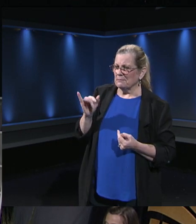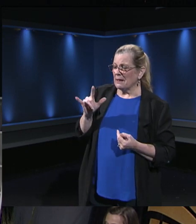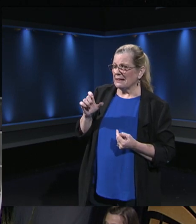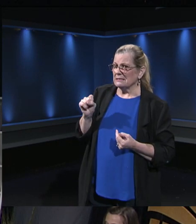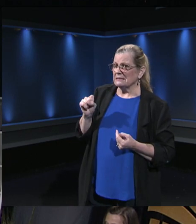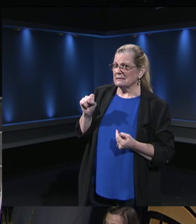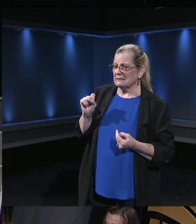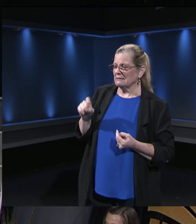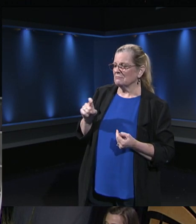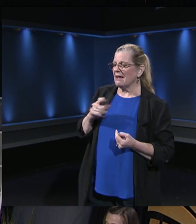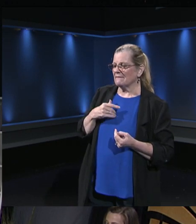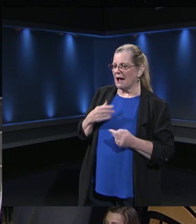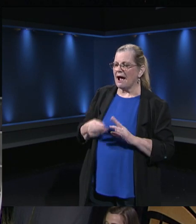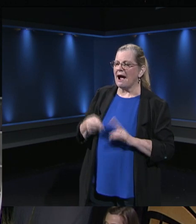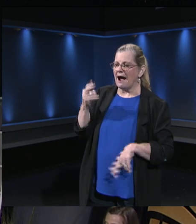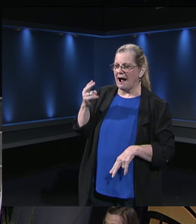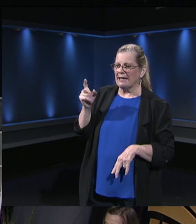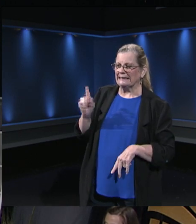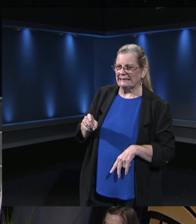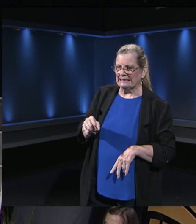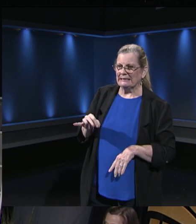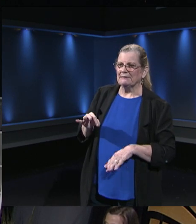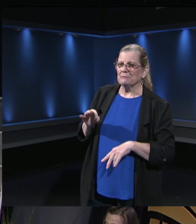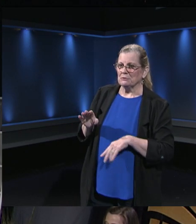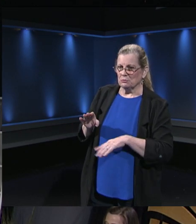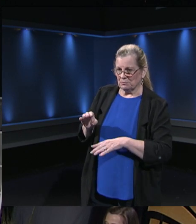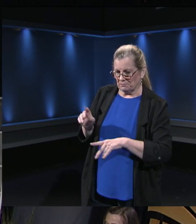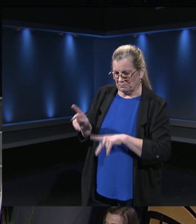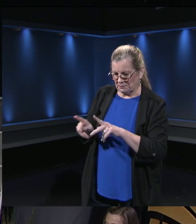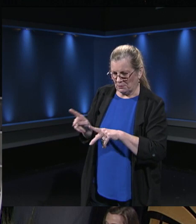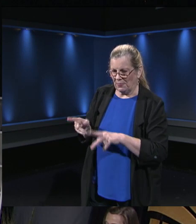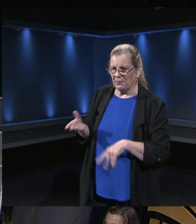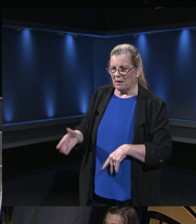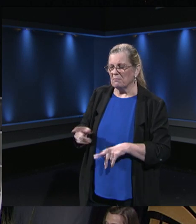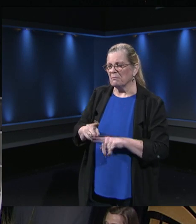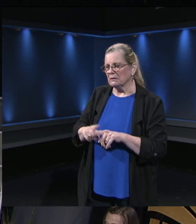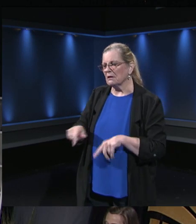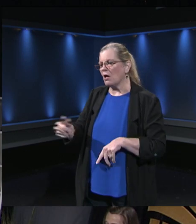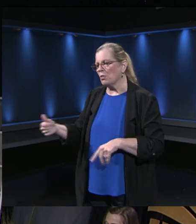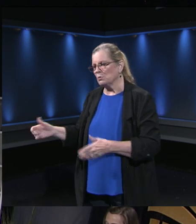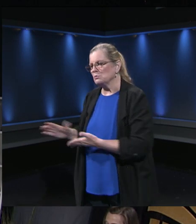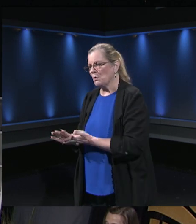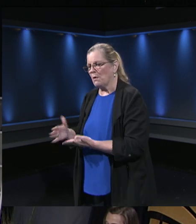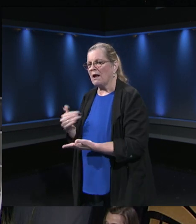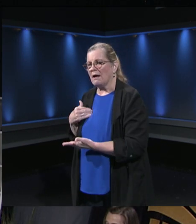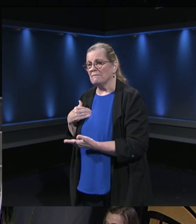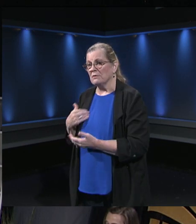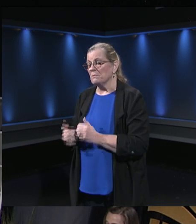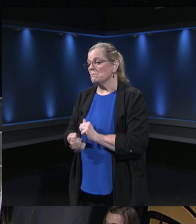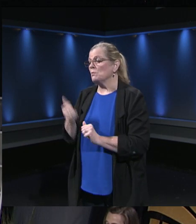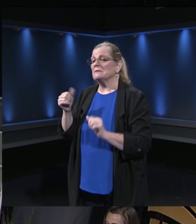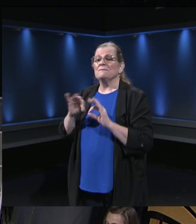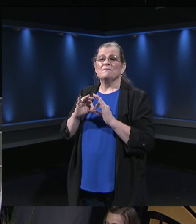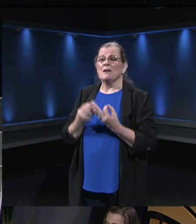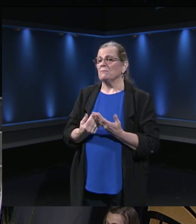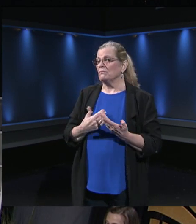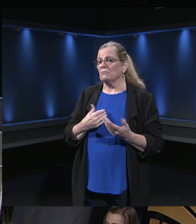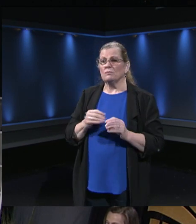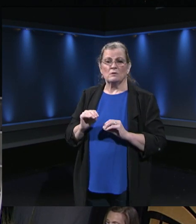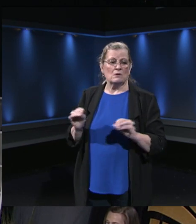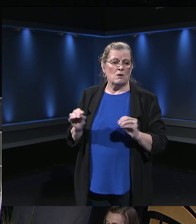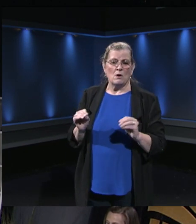population along with several of the others in Fairfax County. Most of our families have no technology